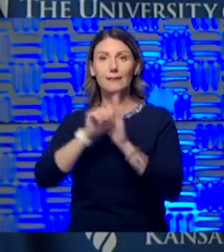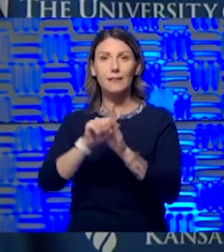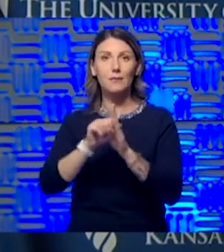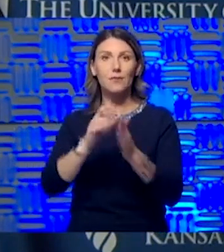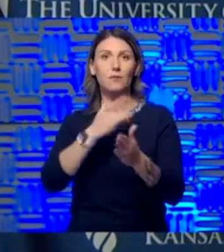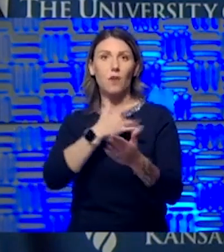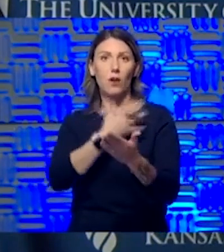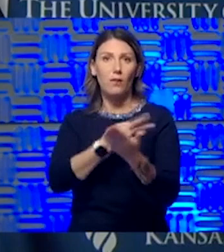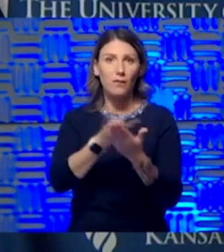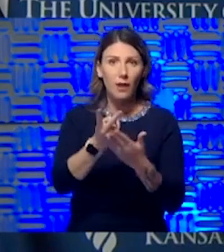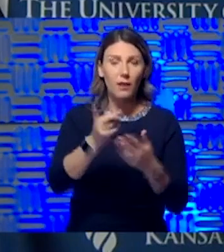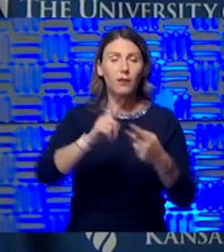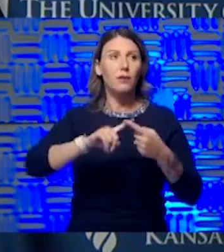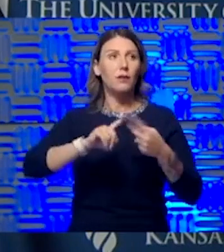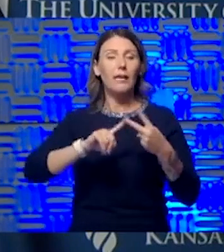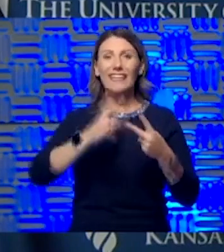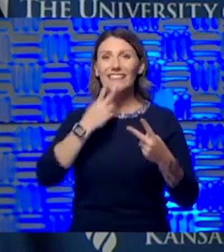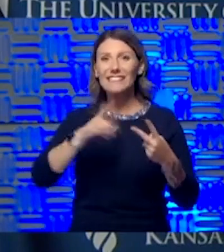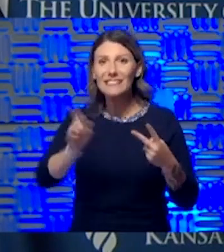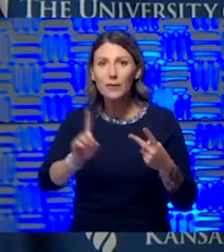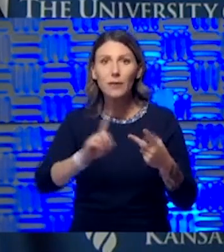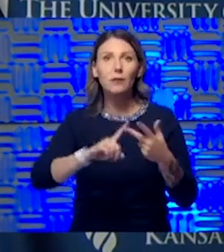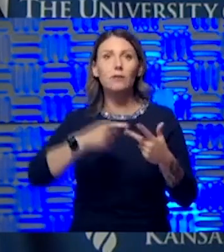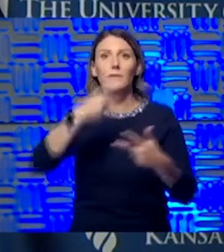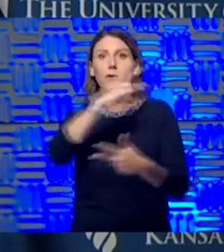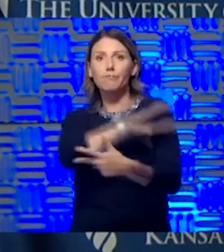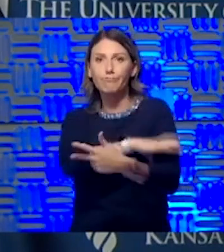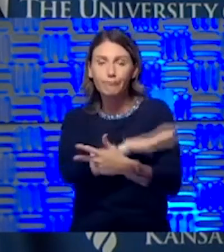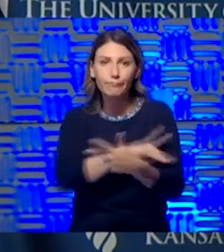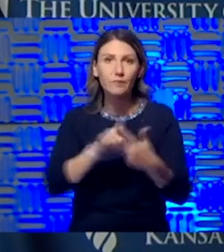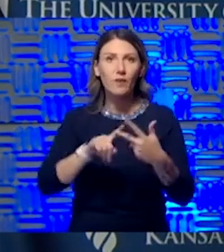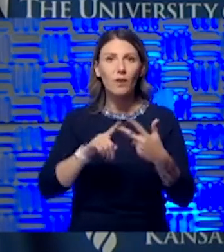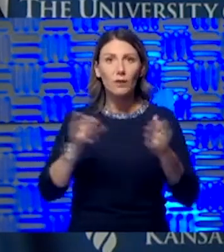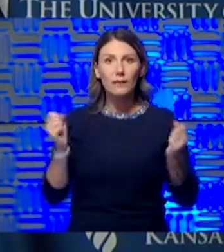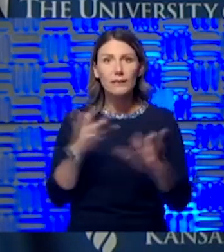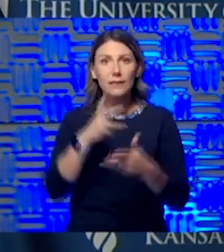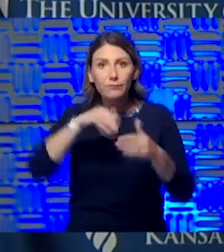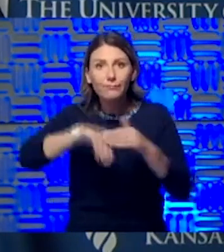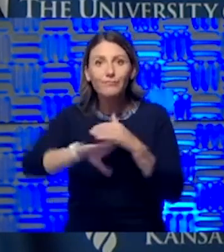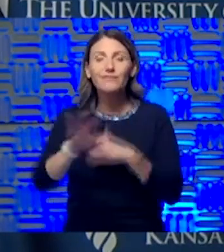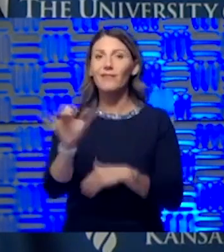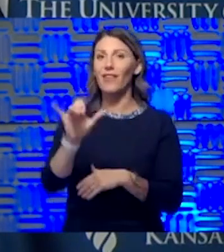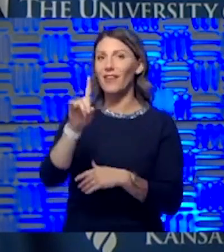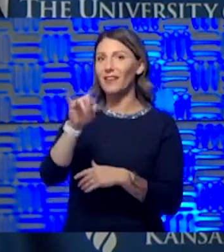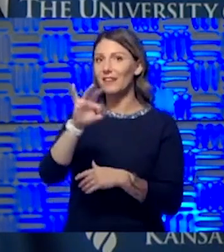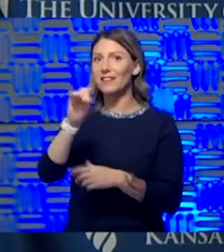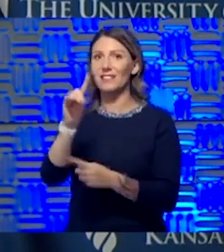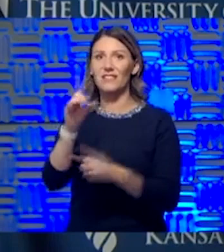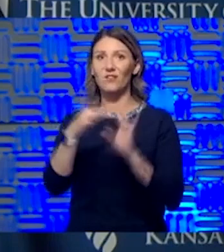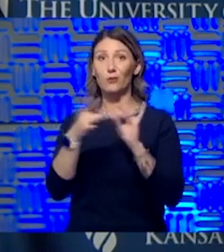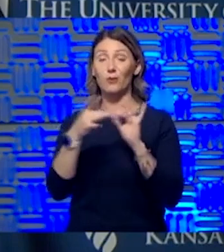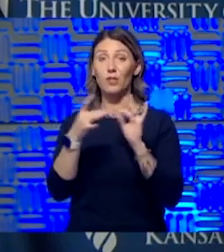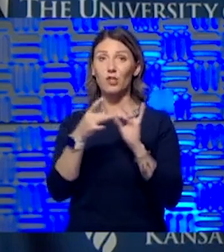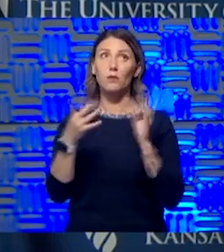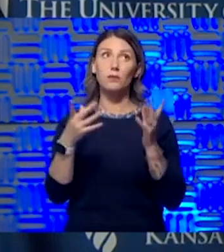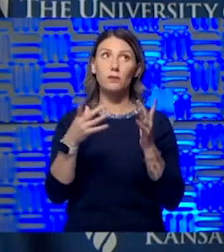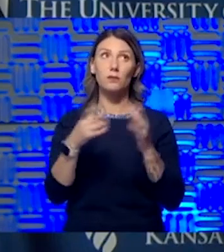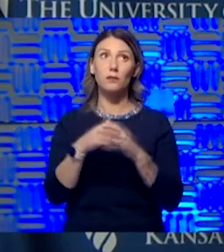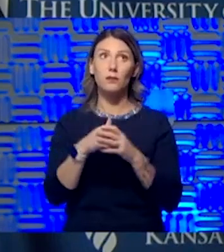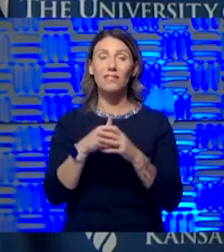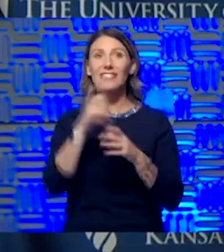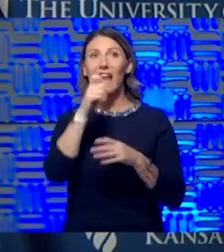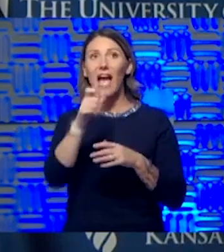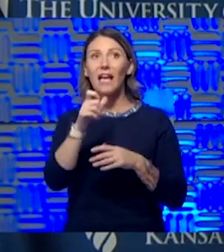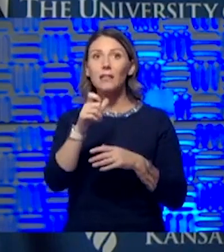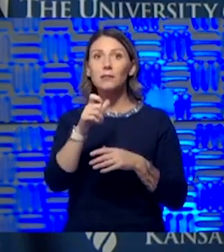disease, diabetes, et cetera, who were afraid to come into, like David said, it was kind of already, I don't want to use the word too late,